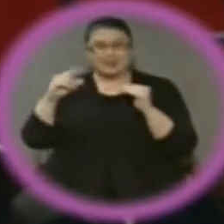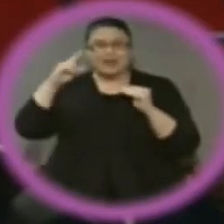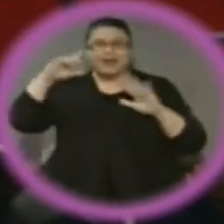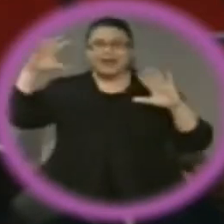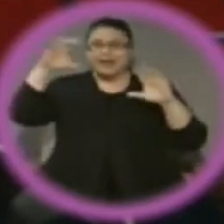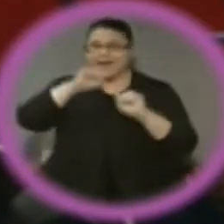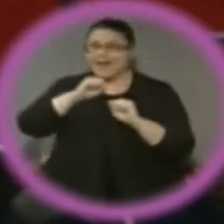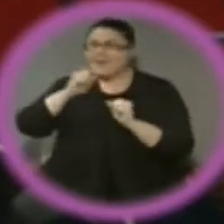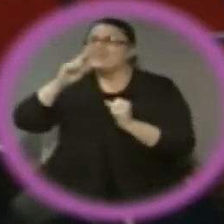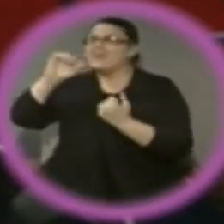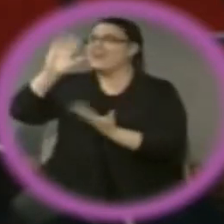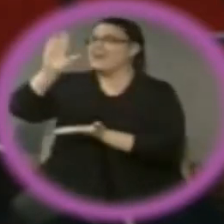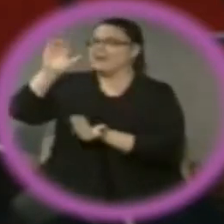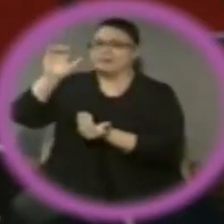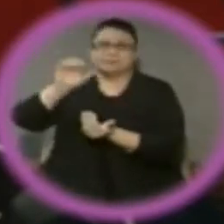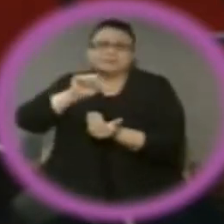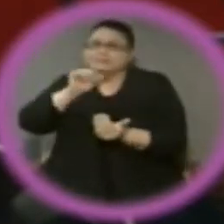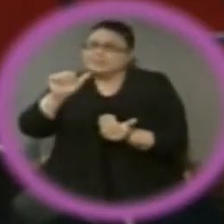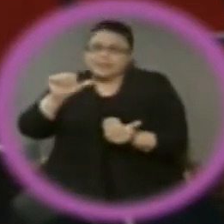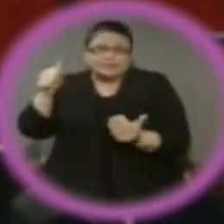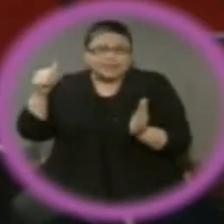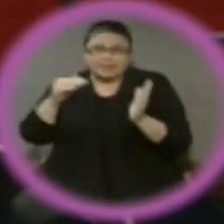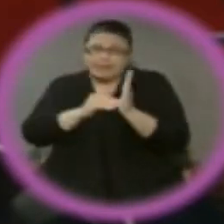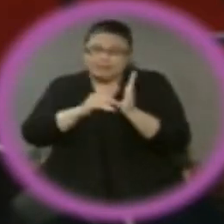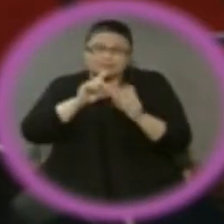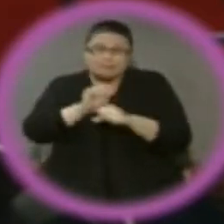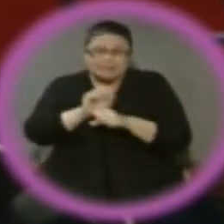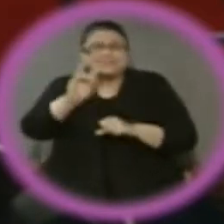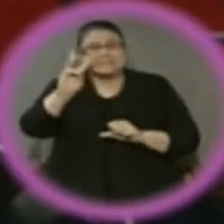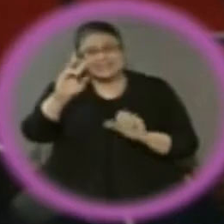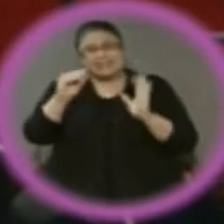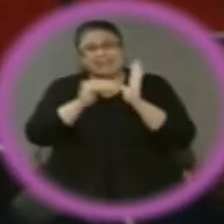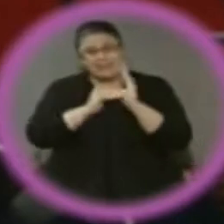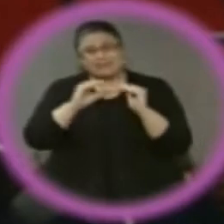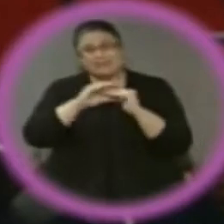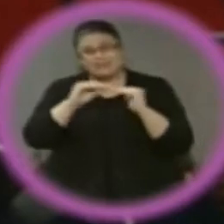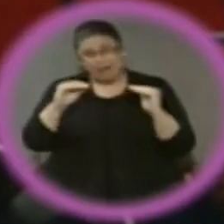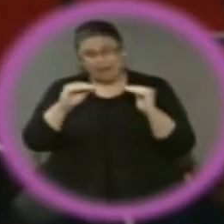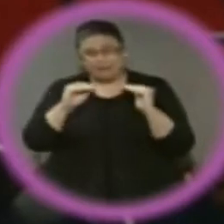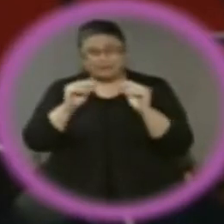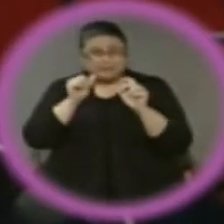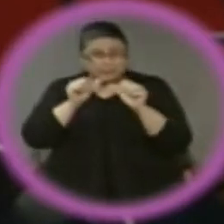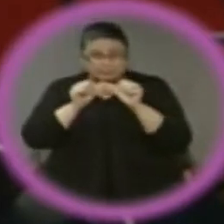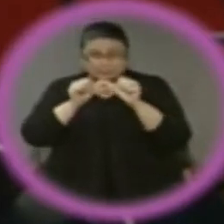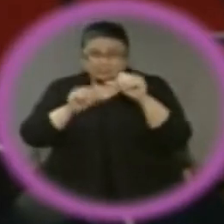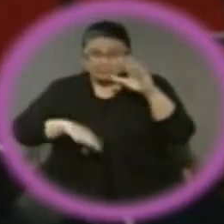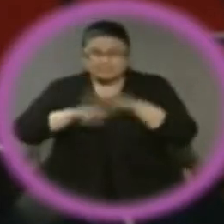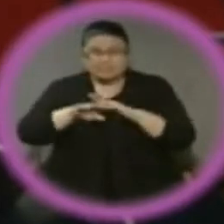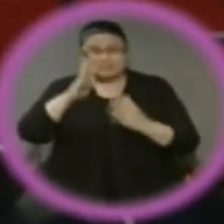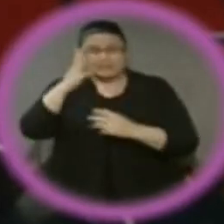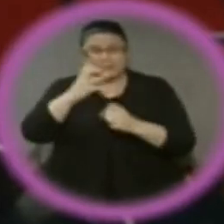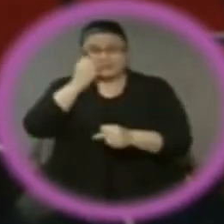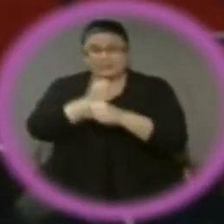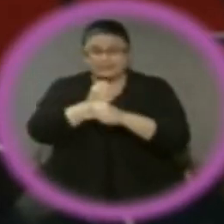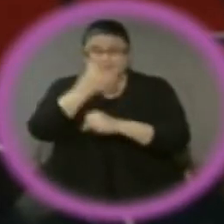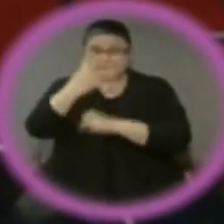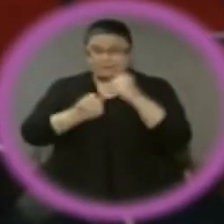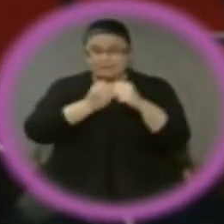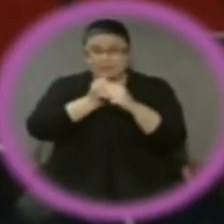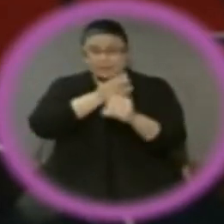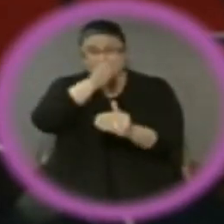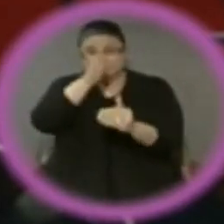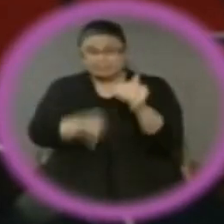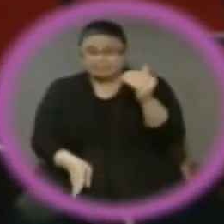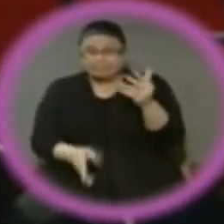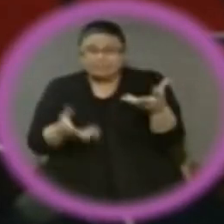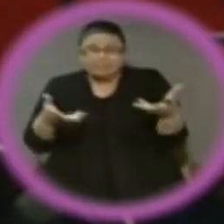it's not $10,000. Okay, $6,000 for four years is going to end after four years. Your time is up. You